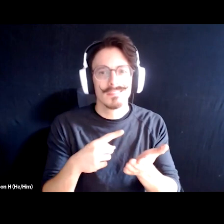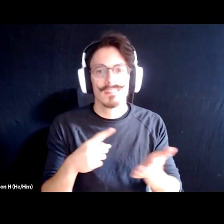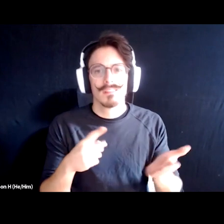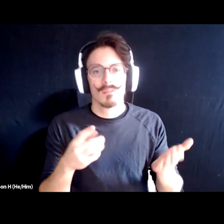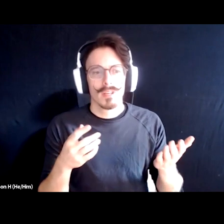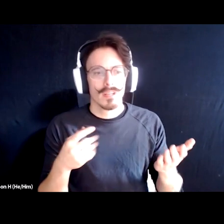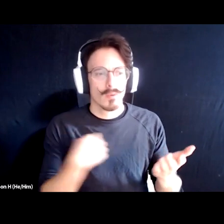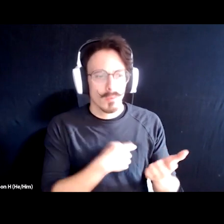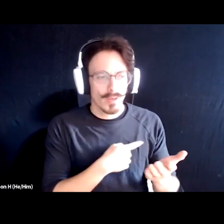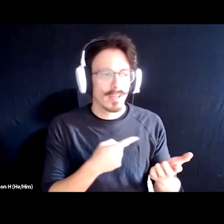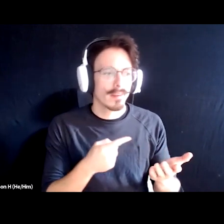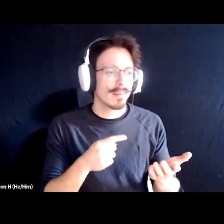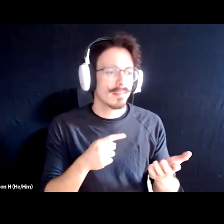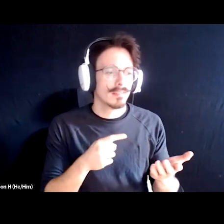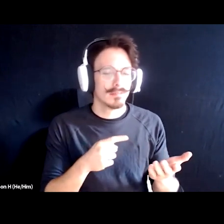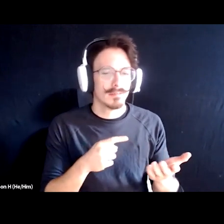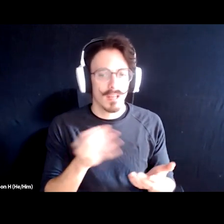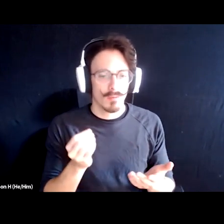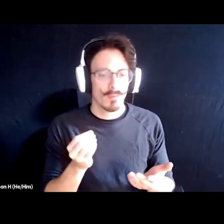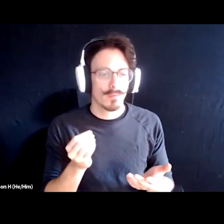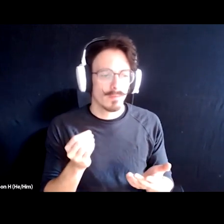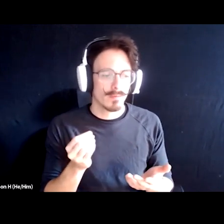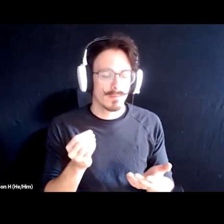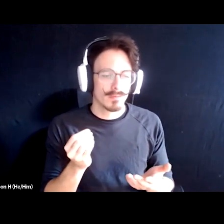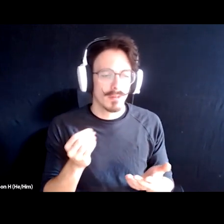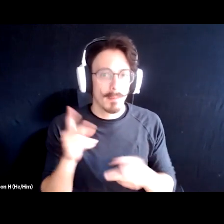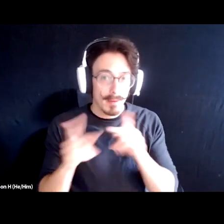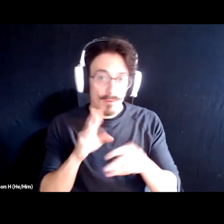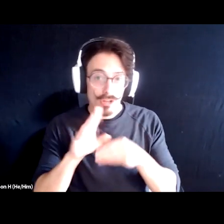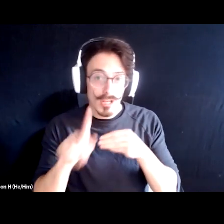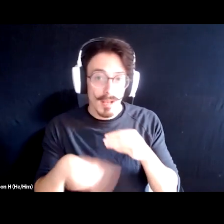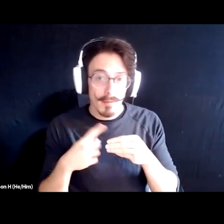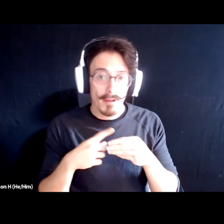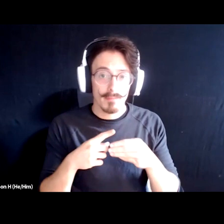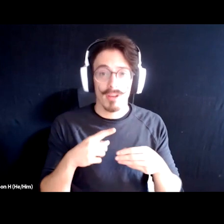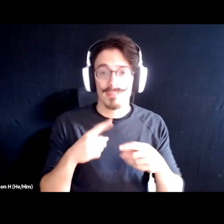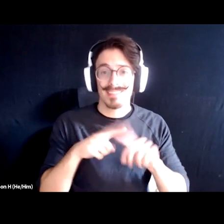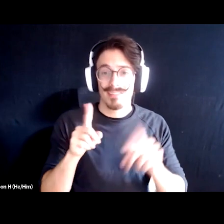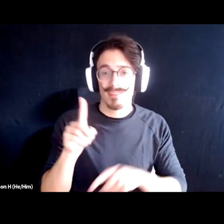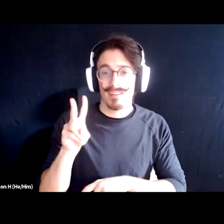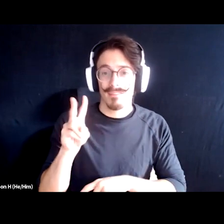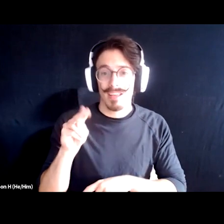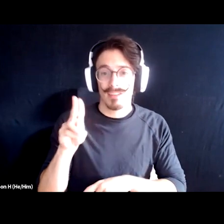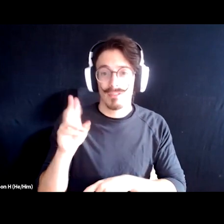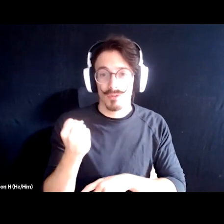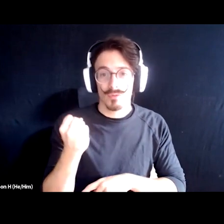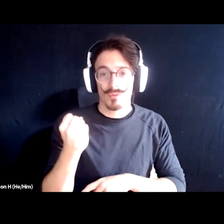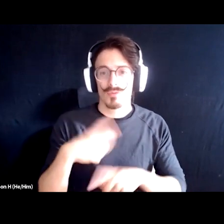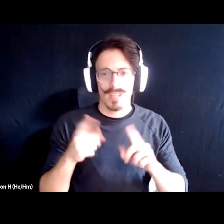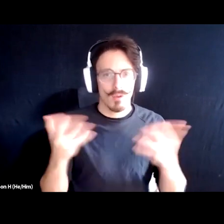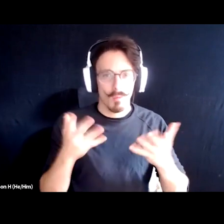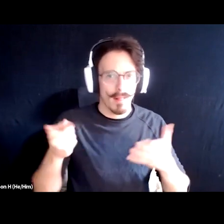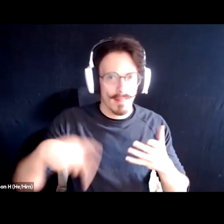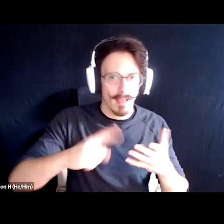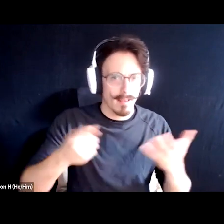and we were, people were talking about just different venues and, you know, what they've